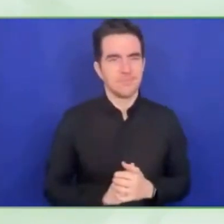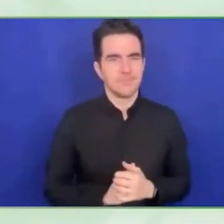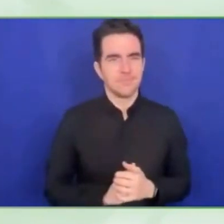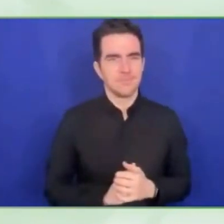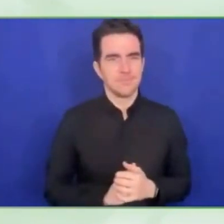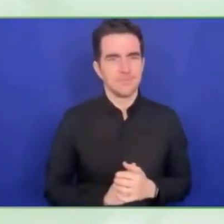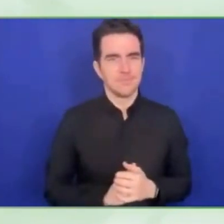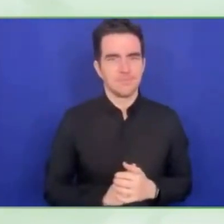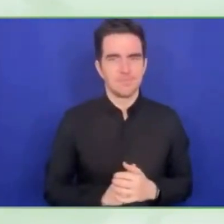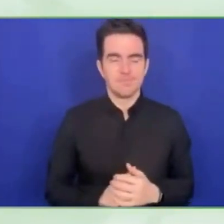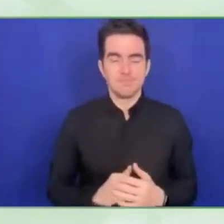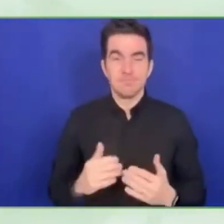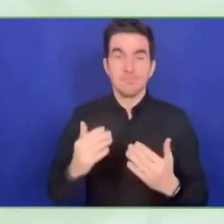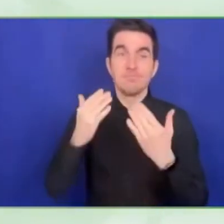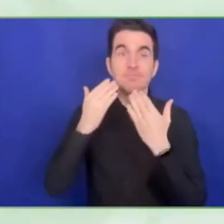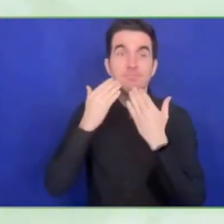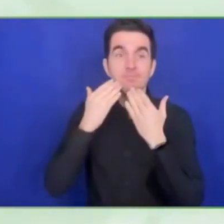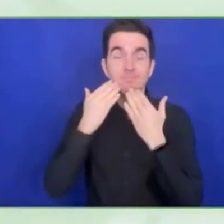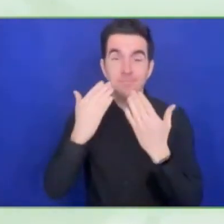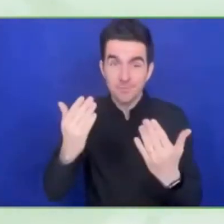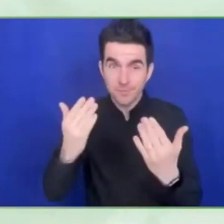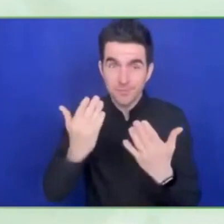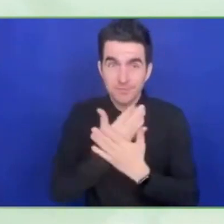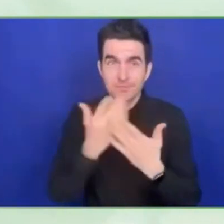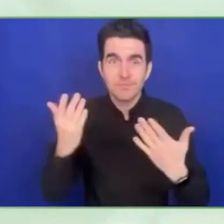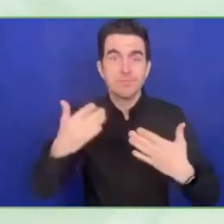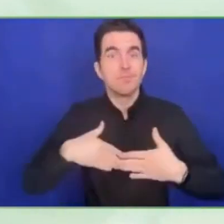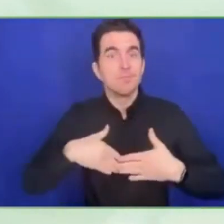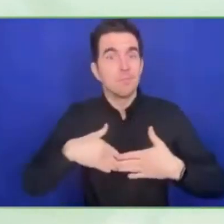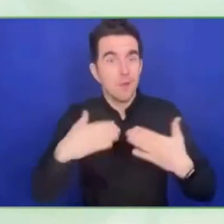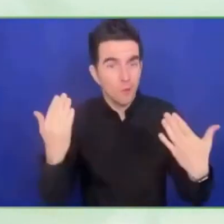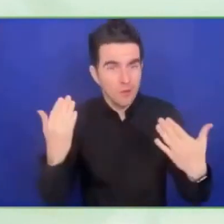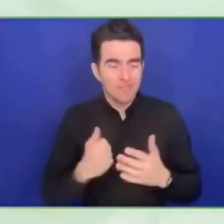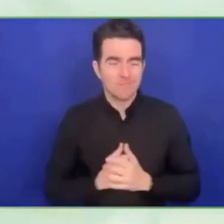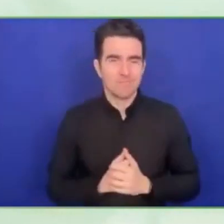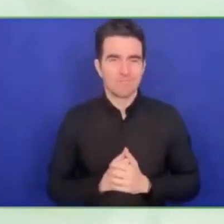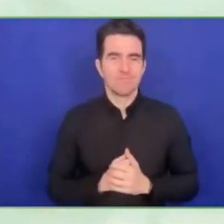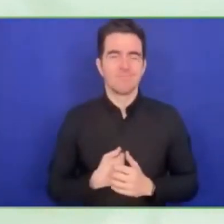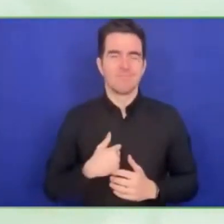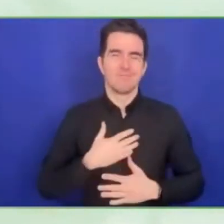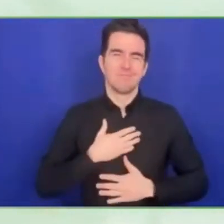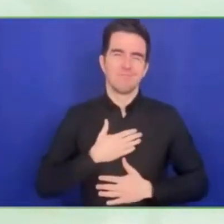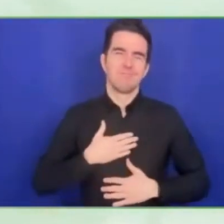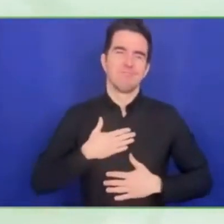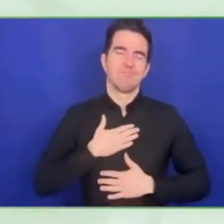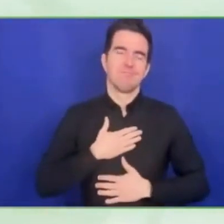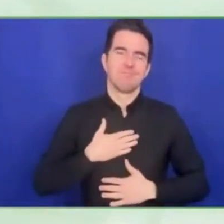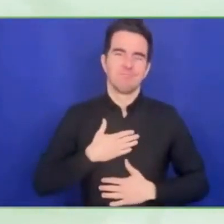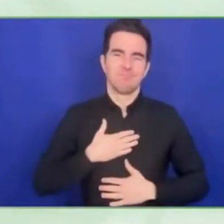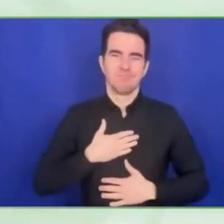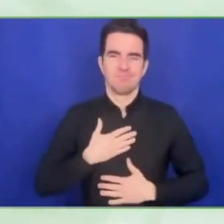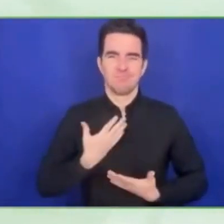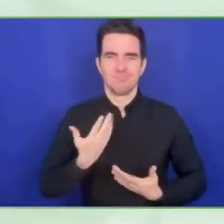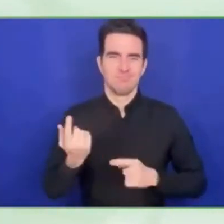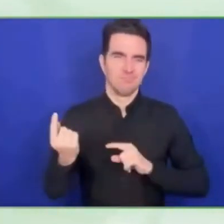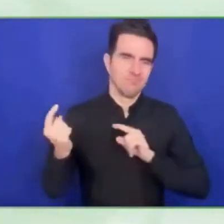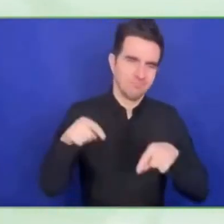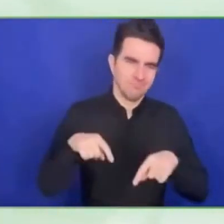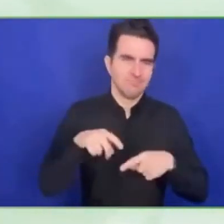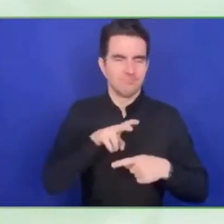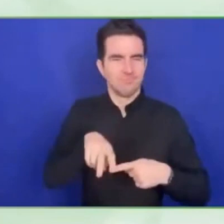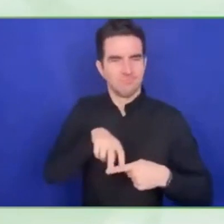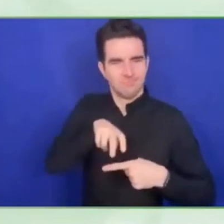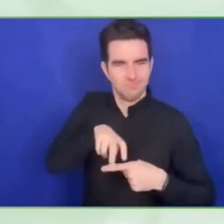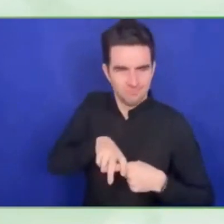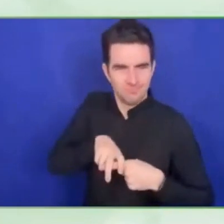and I will tell you a short sweet story and maybe challenge you a little bit at the end of how